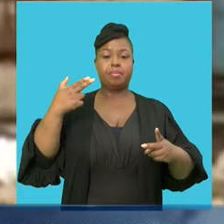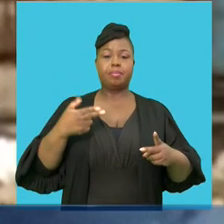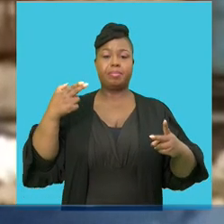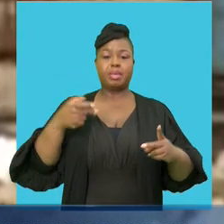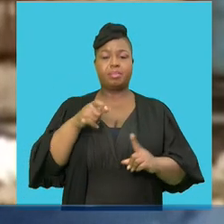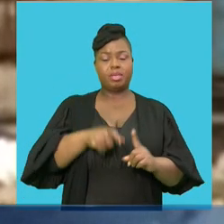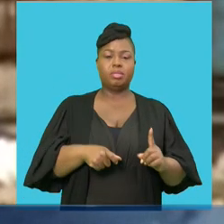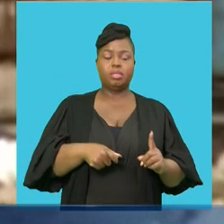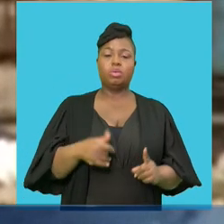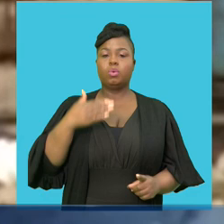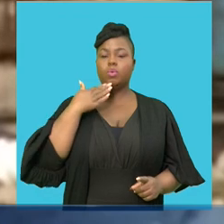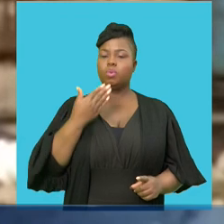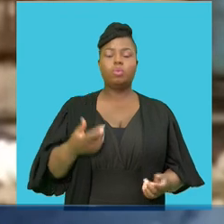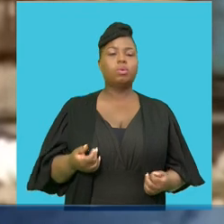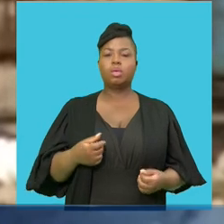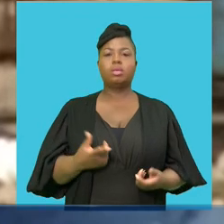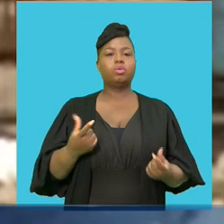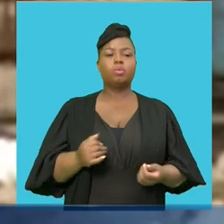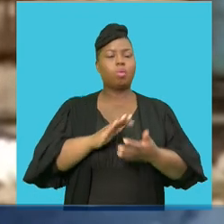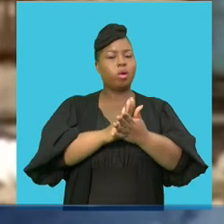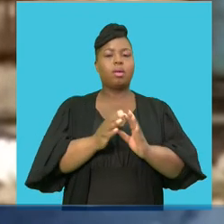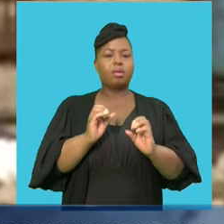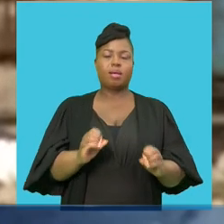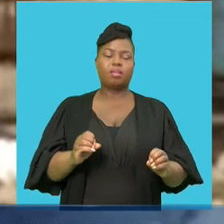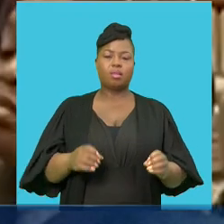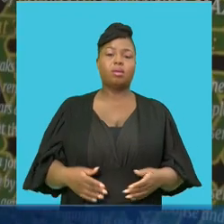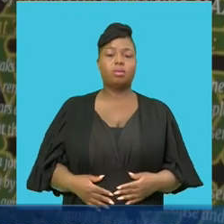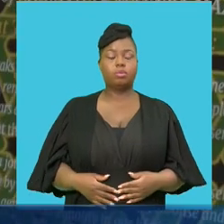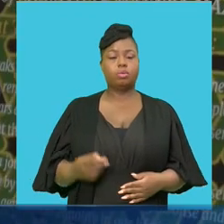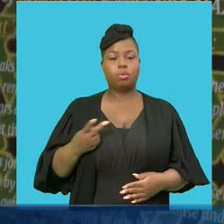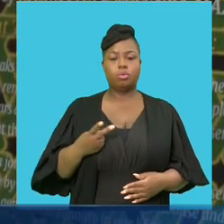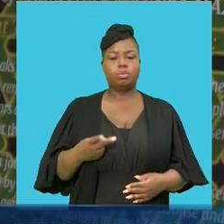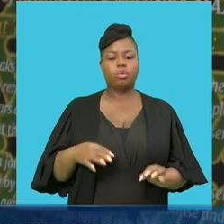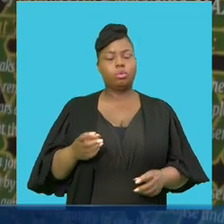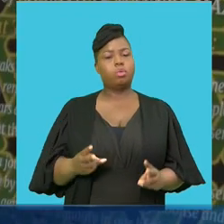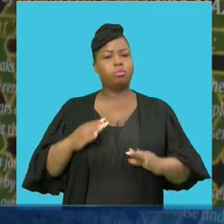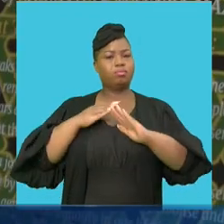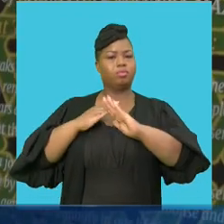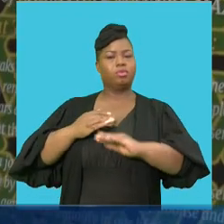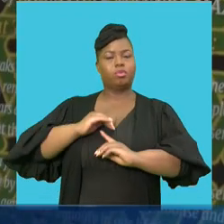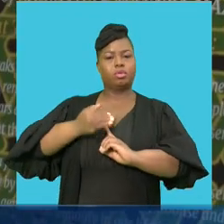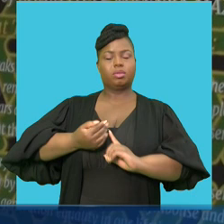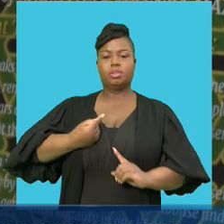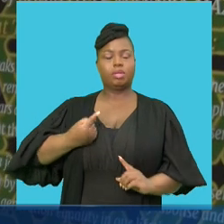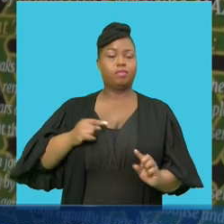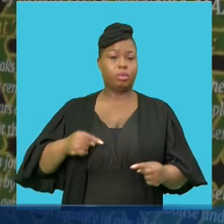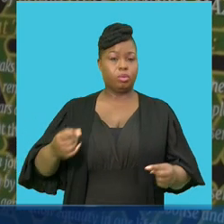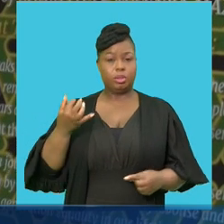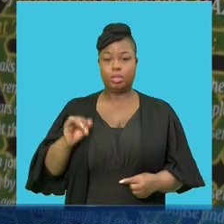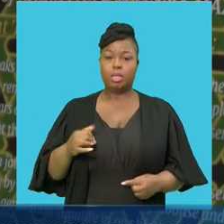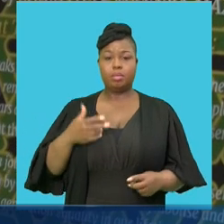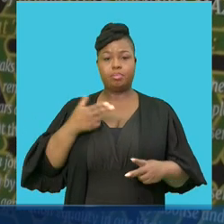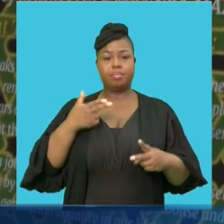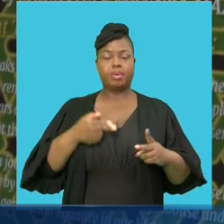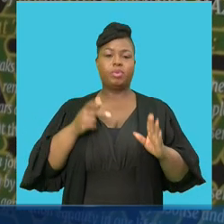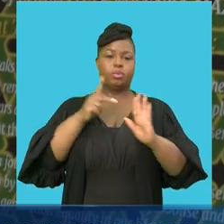person who is harmless who has no weapon or no way of defending herself but you still shoot